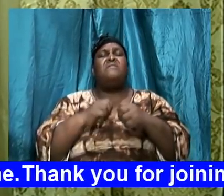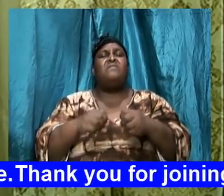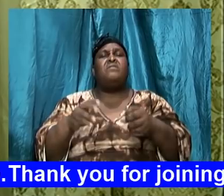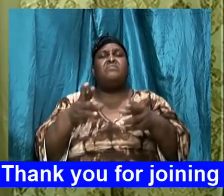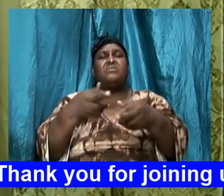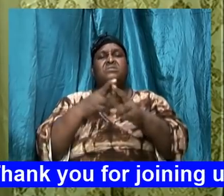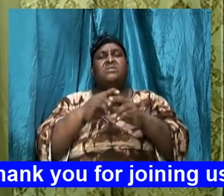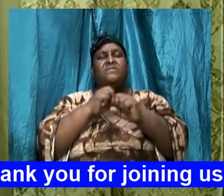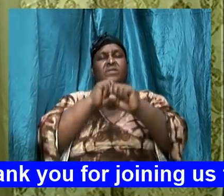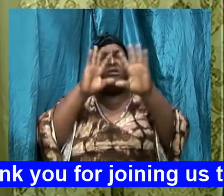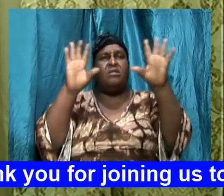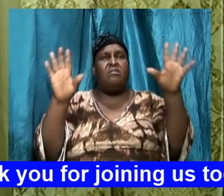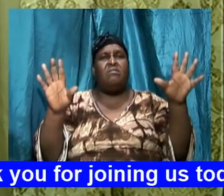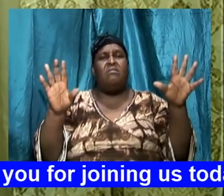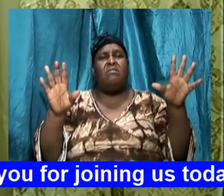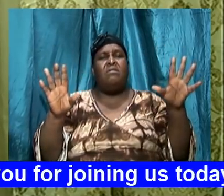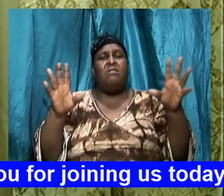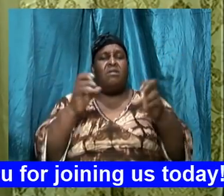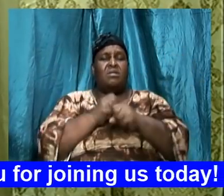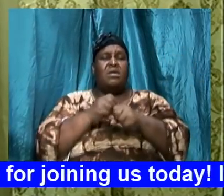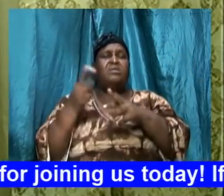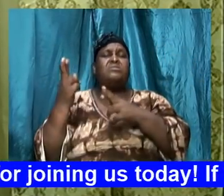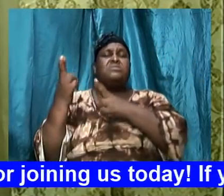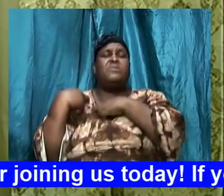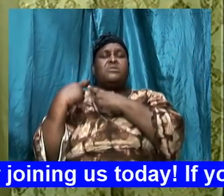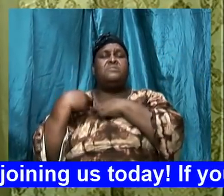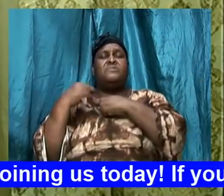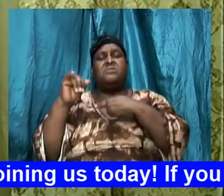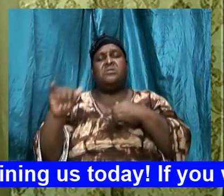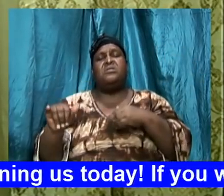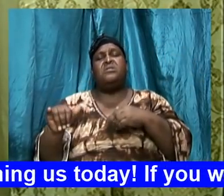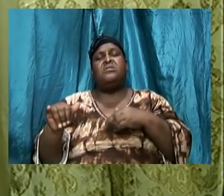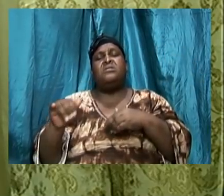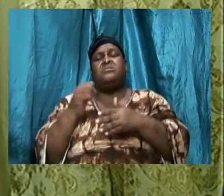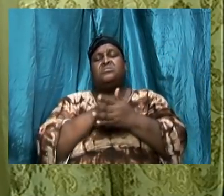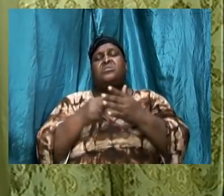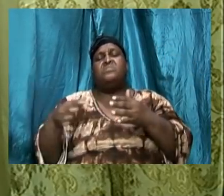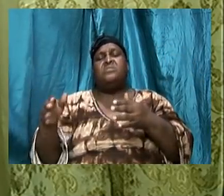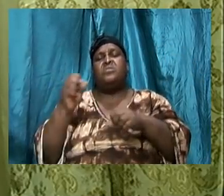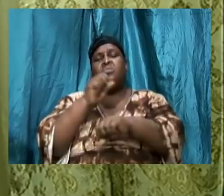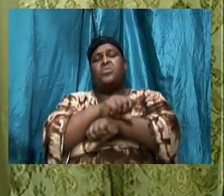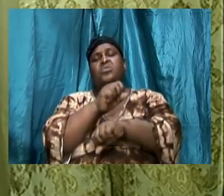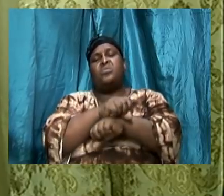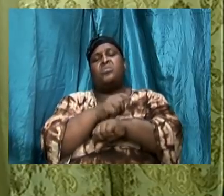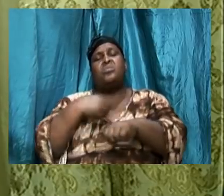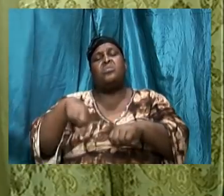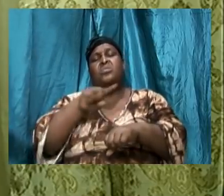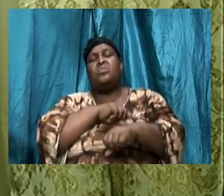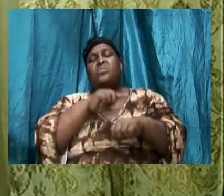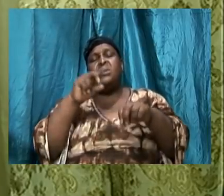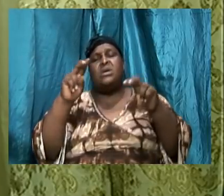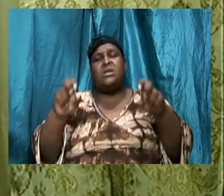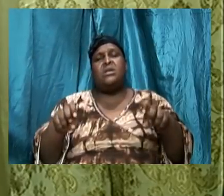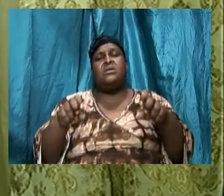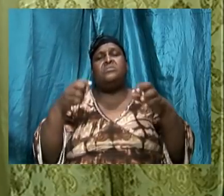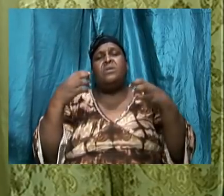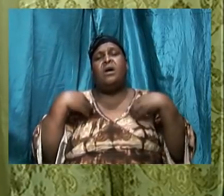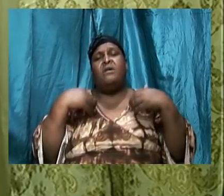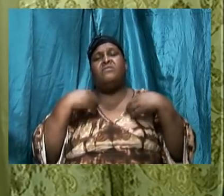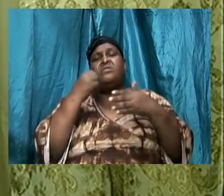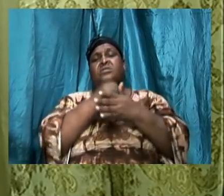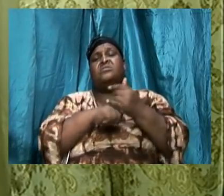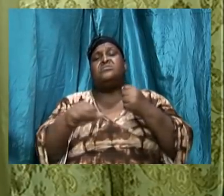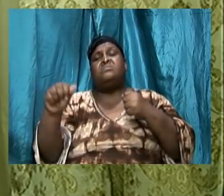and I take responsibility for that because something was worked out but we need to have some of our Sunday